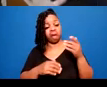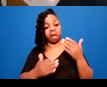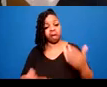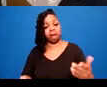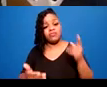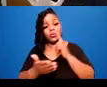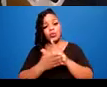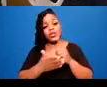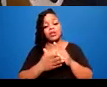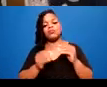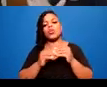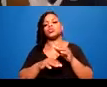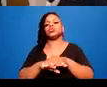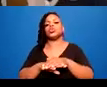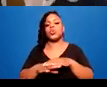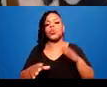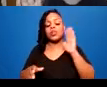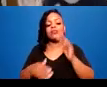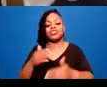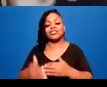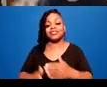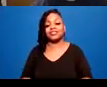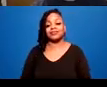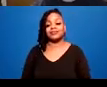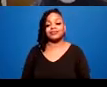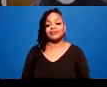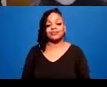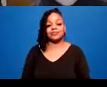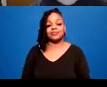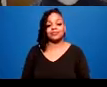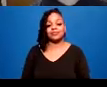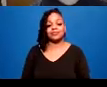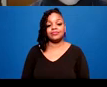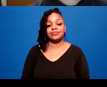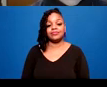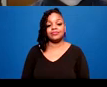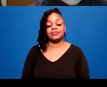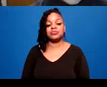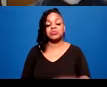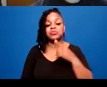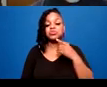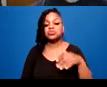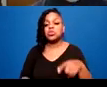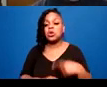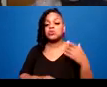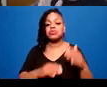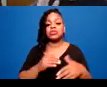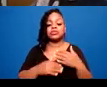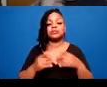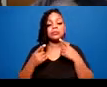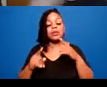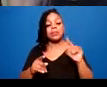out regular intentional spaces to address those things. That's just